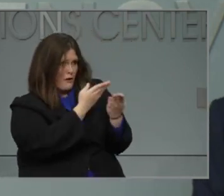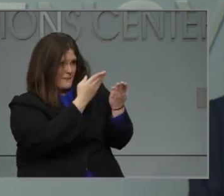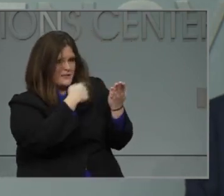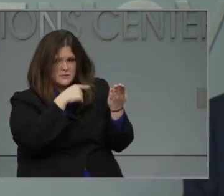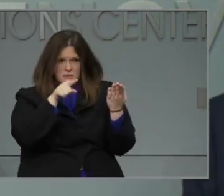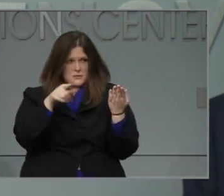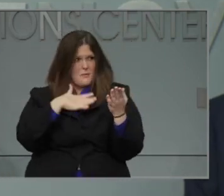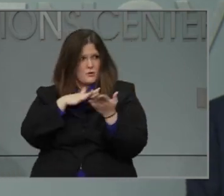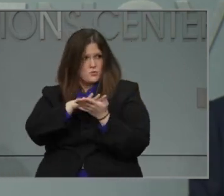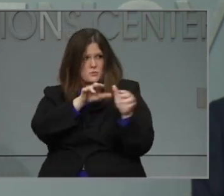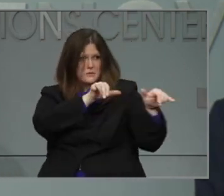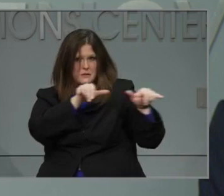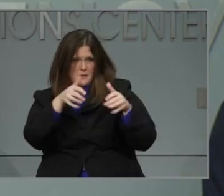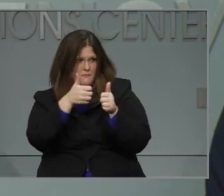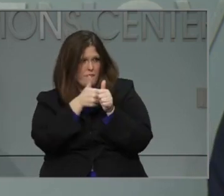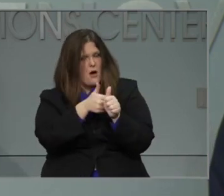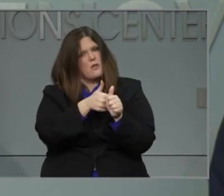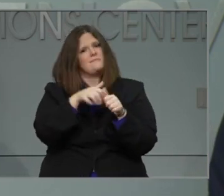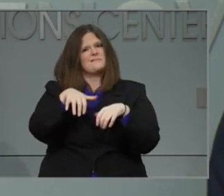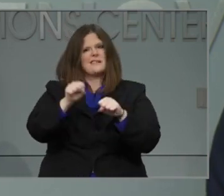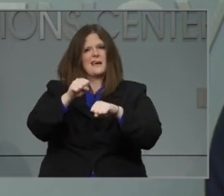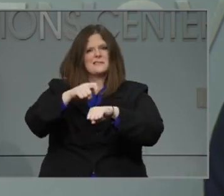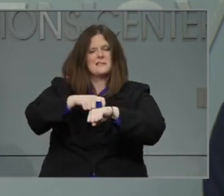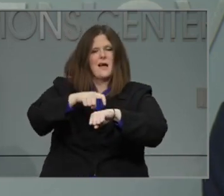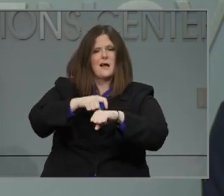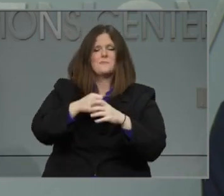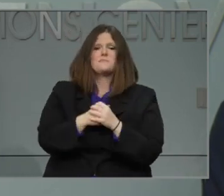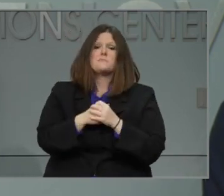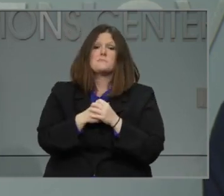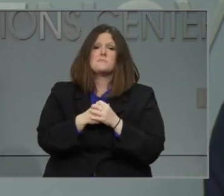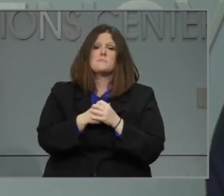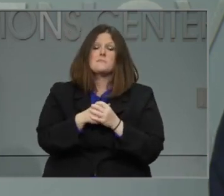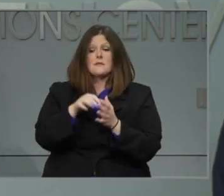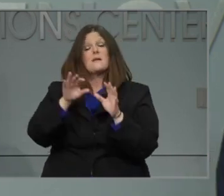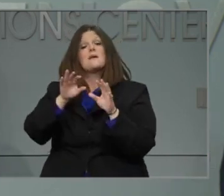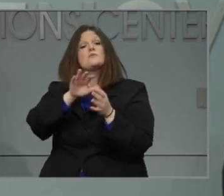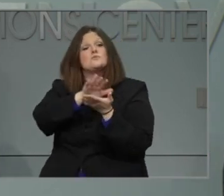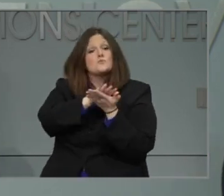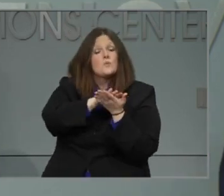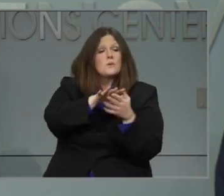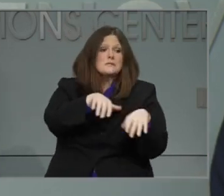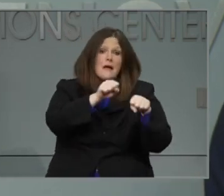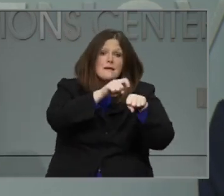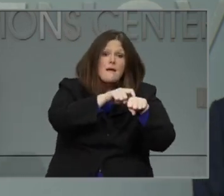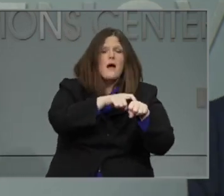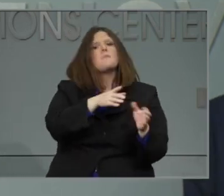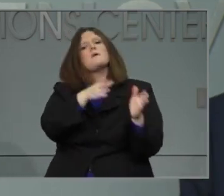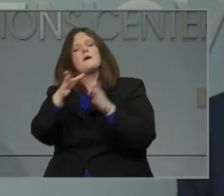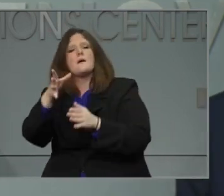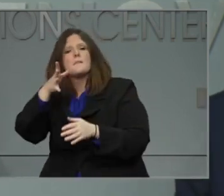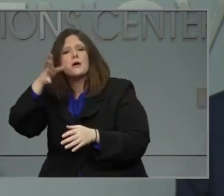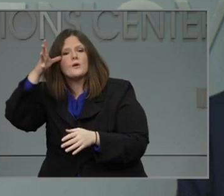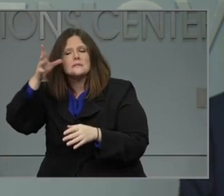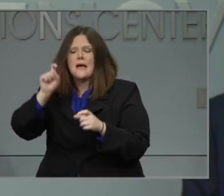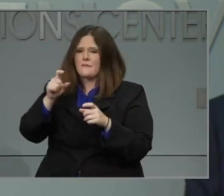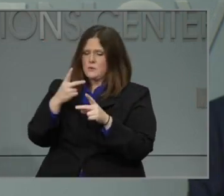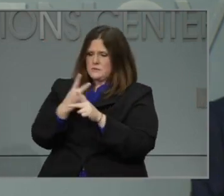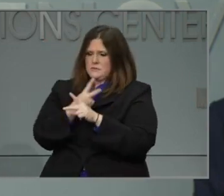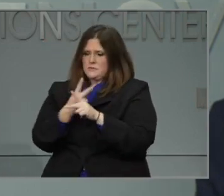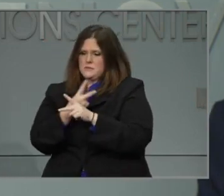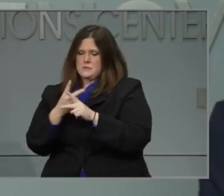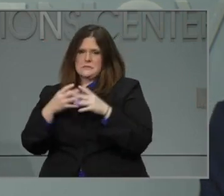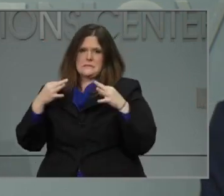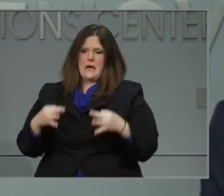And families will need to consider their own family's health risk when making decisions about in-person versus remote learning.